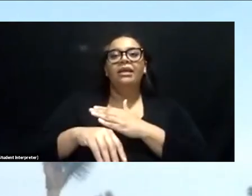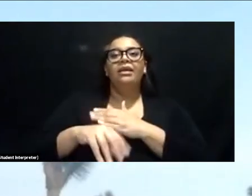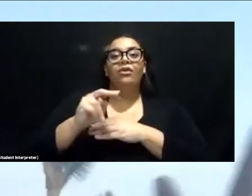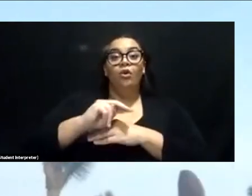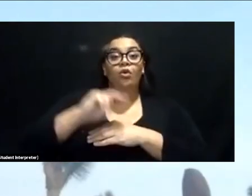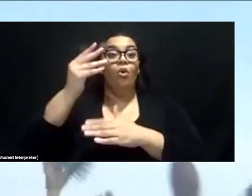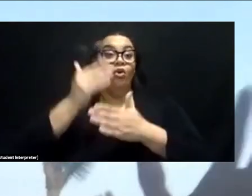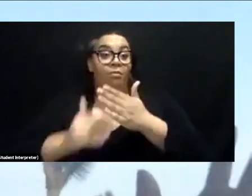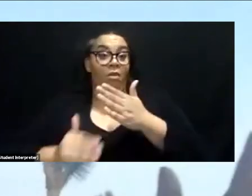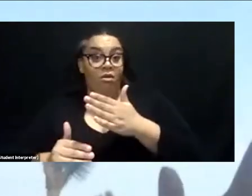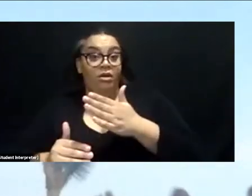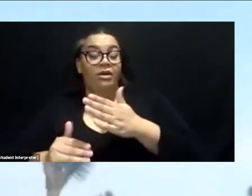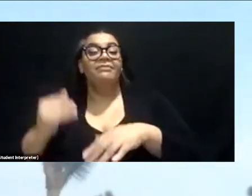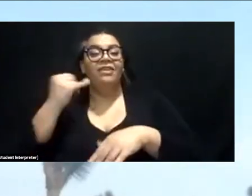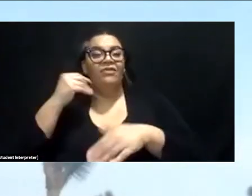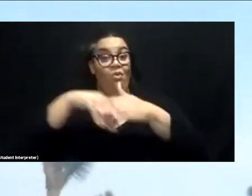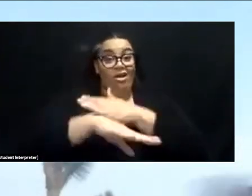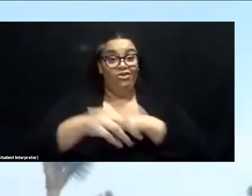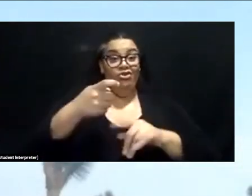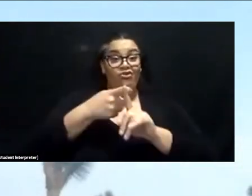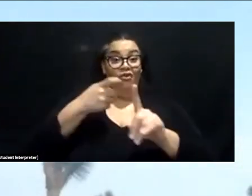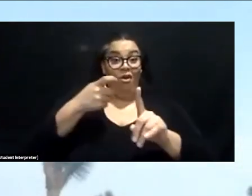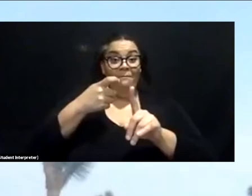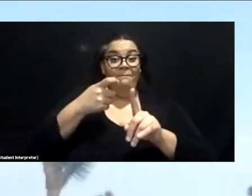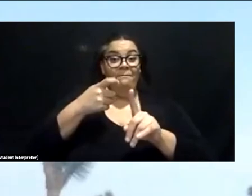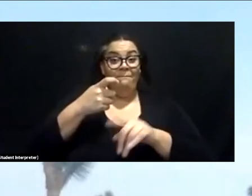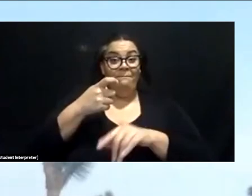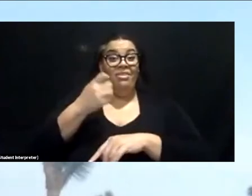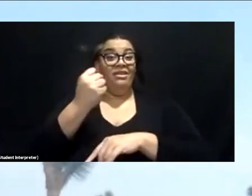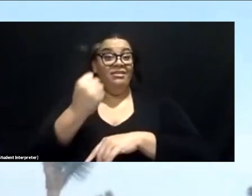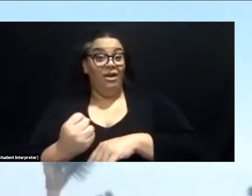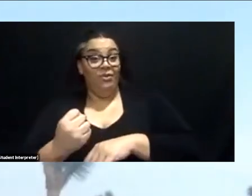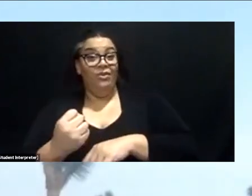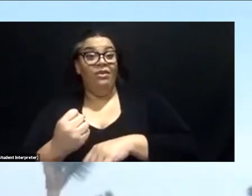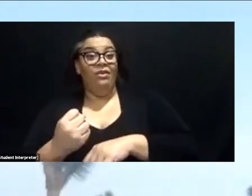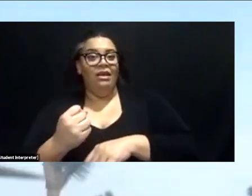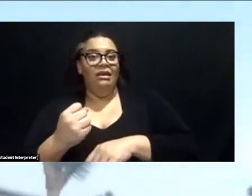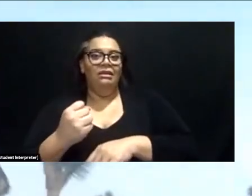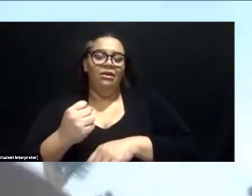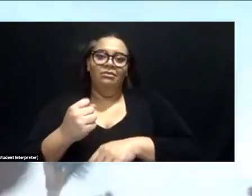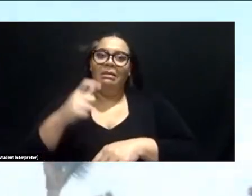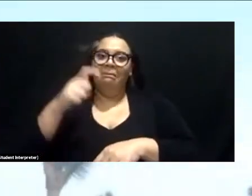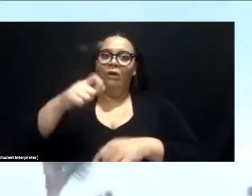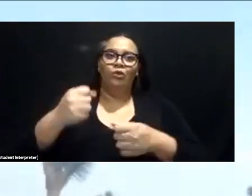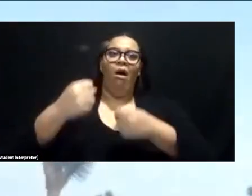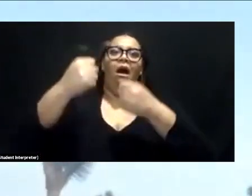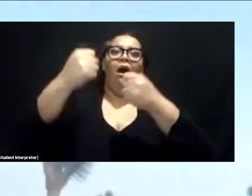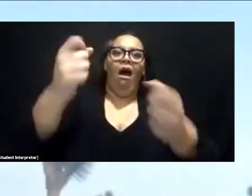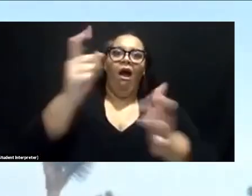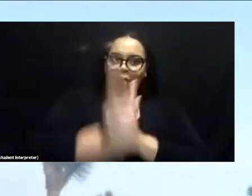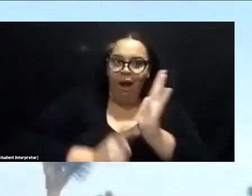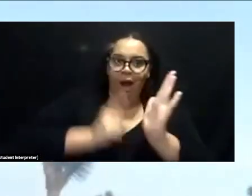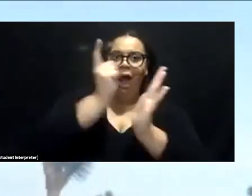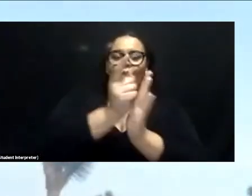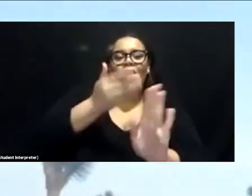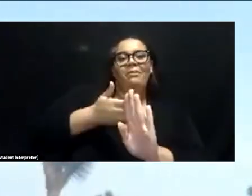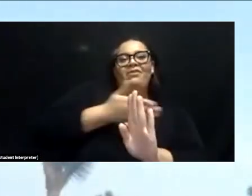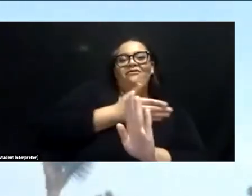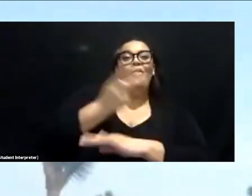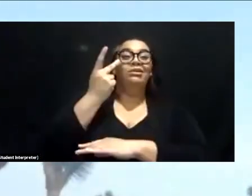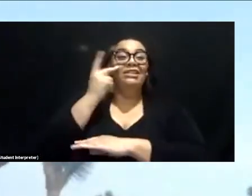enter Joshua tree national park. There's a big sign. Welcome to Joshua tree. They have to drive for about an hour before they see their first Joshua tree because they,